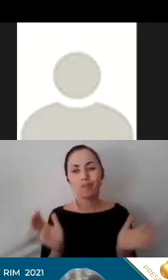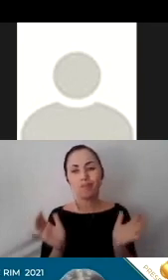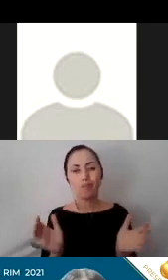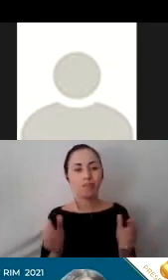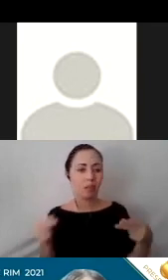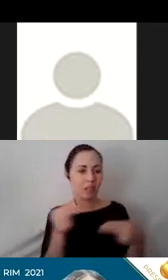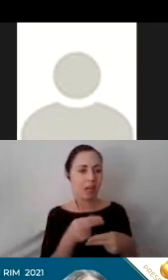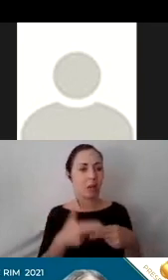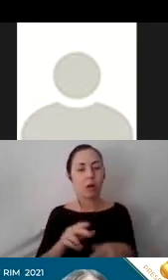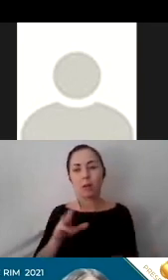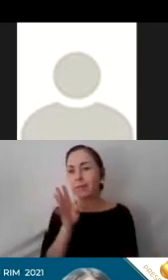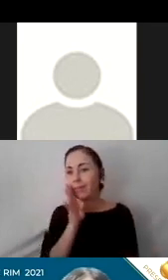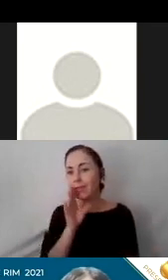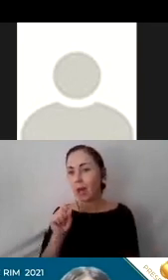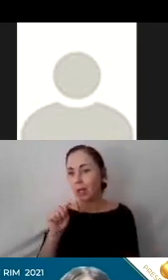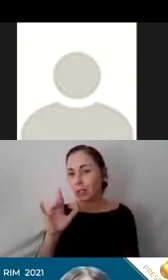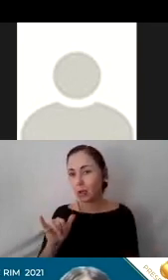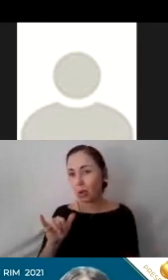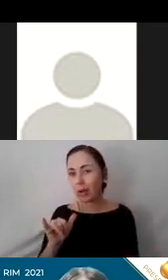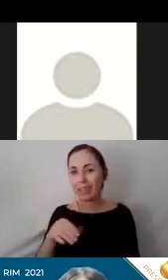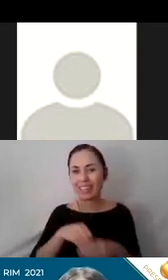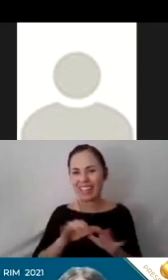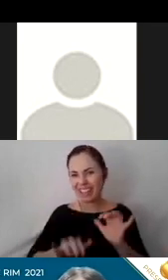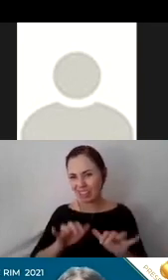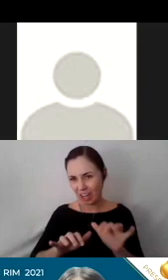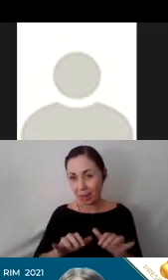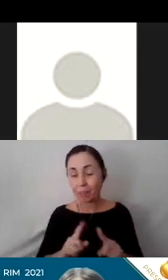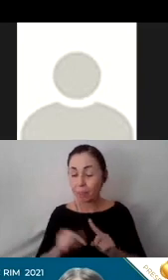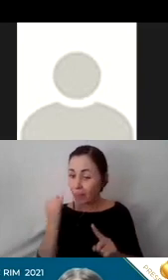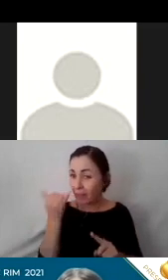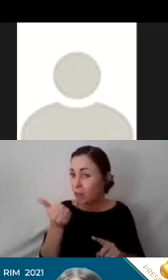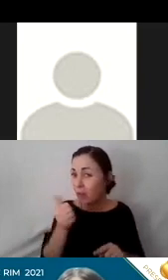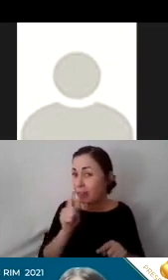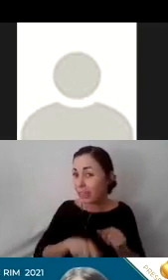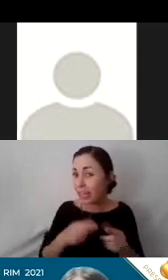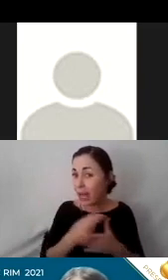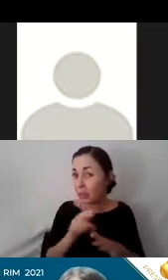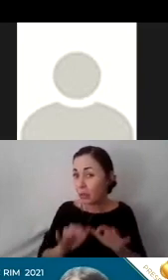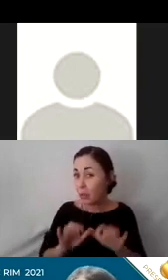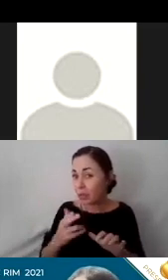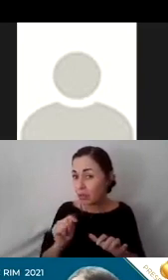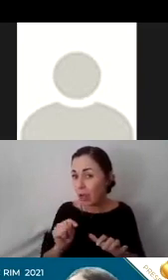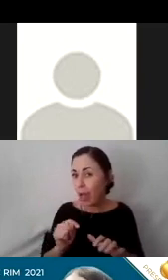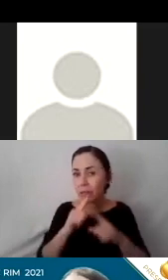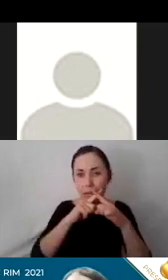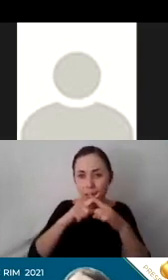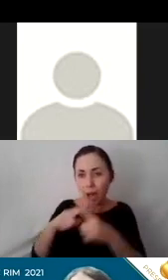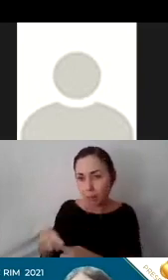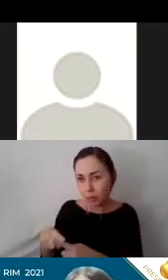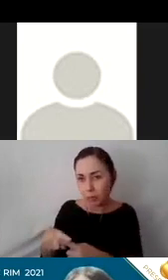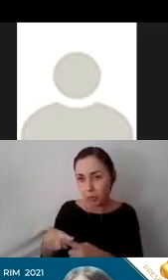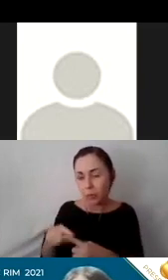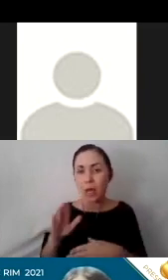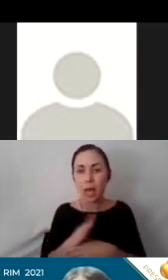titled talk story in chat. However, if you are unable to use the chat box, you can unmute yourself and